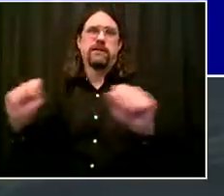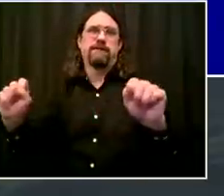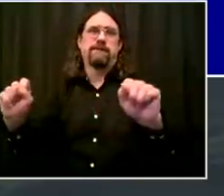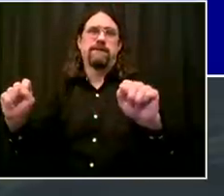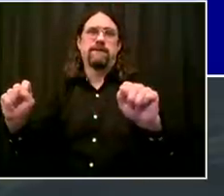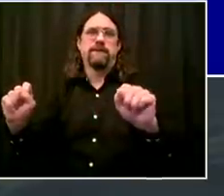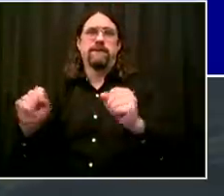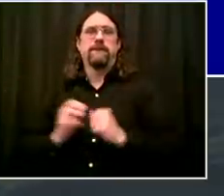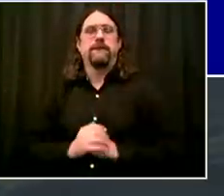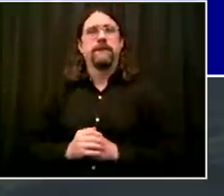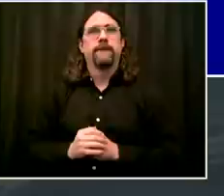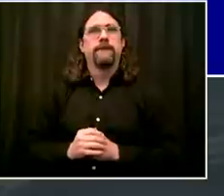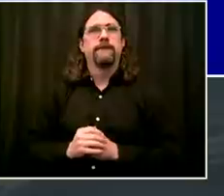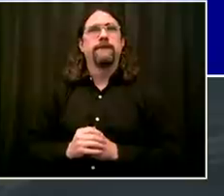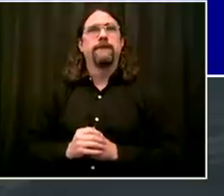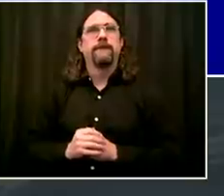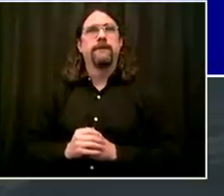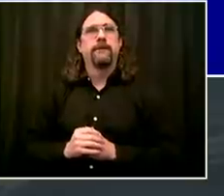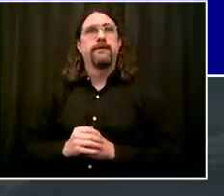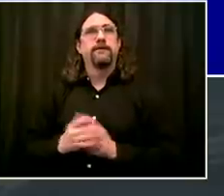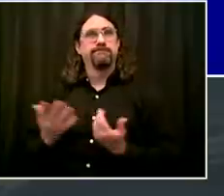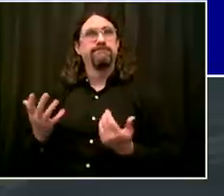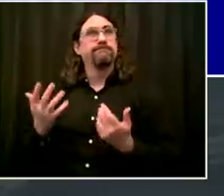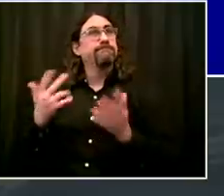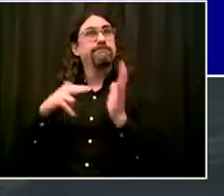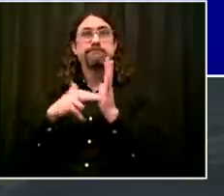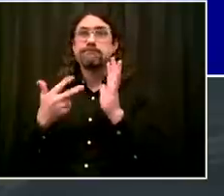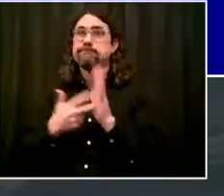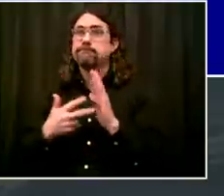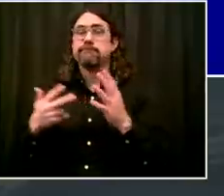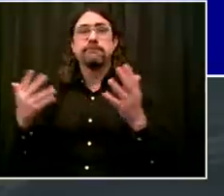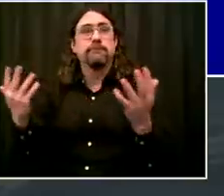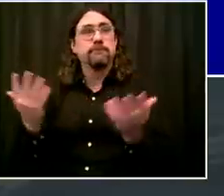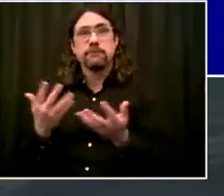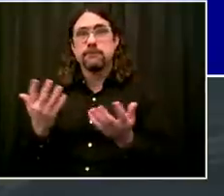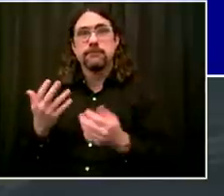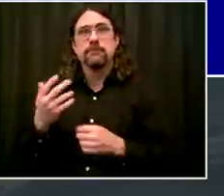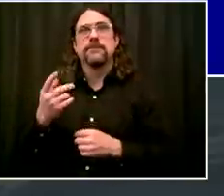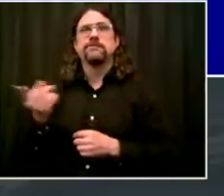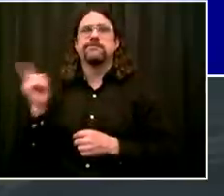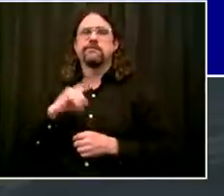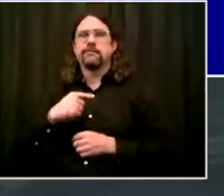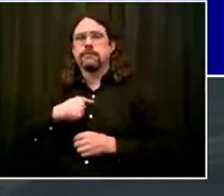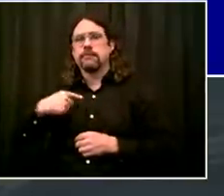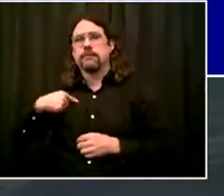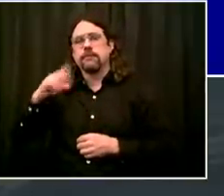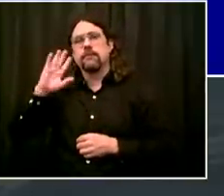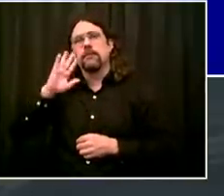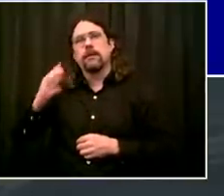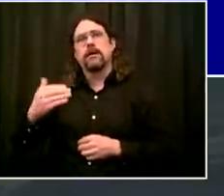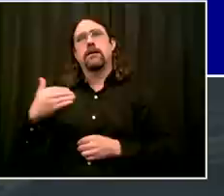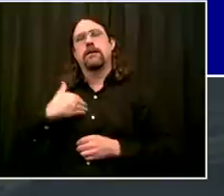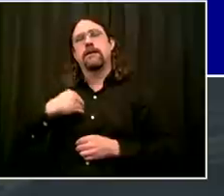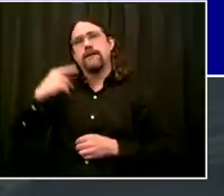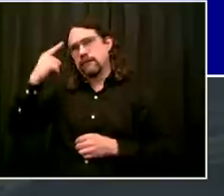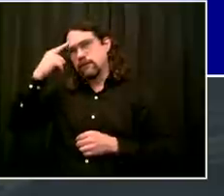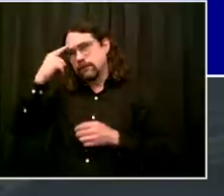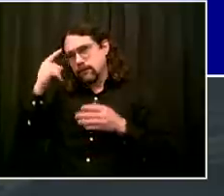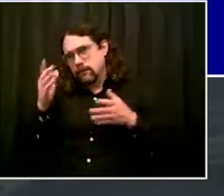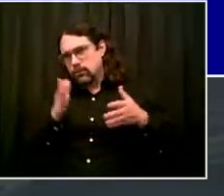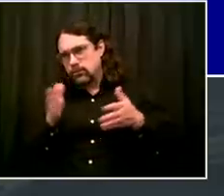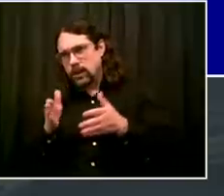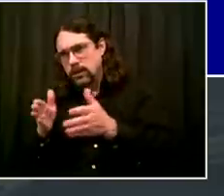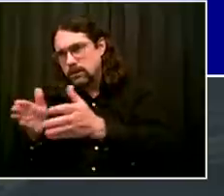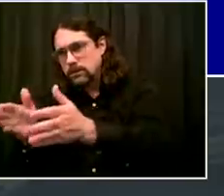to use the strategy we have used last summers effectively to keep crime down. And that's called Summer All Out.